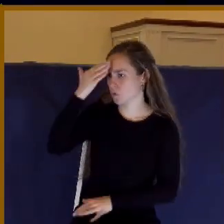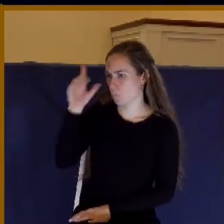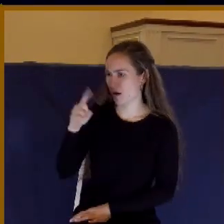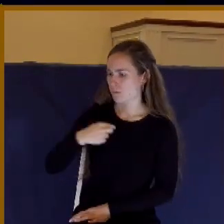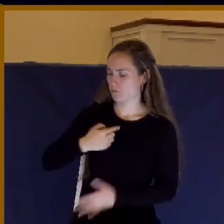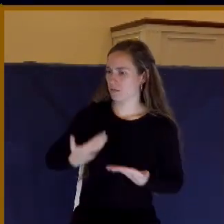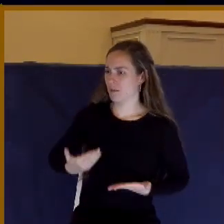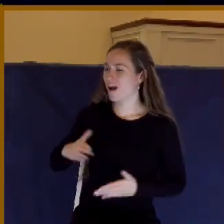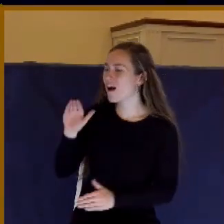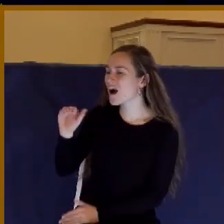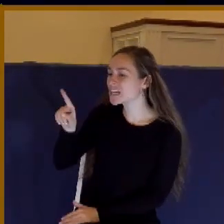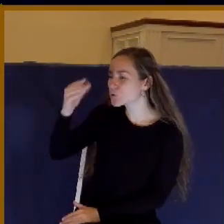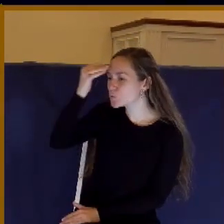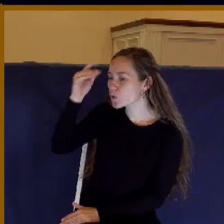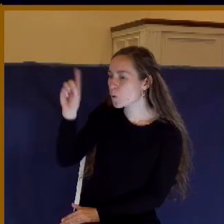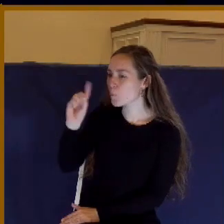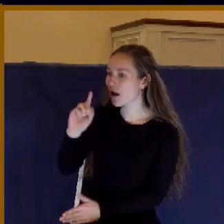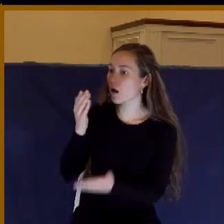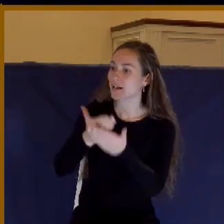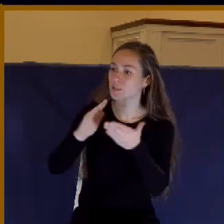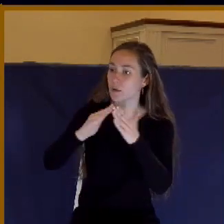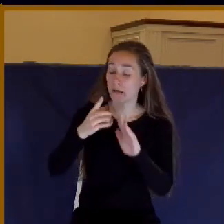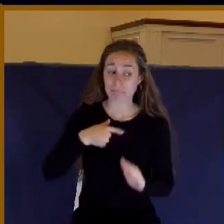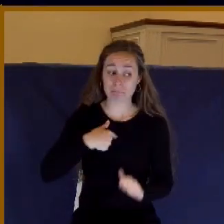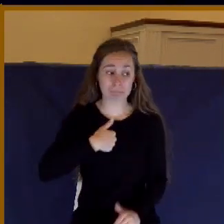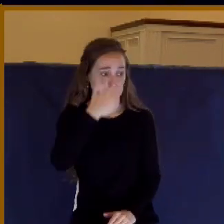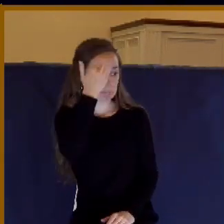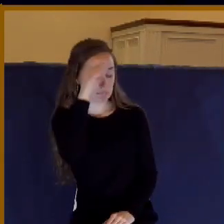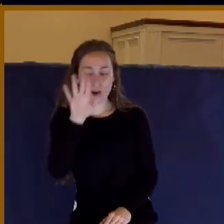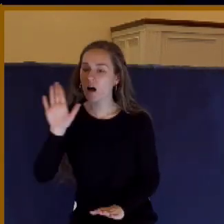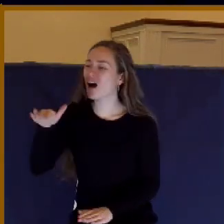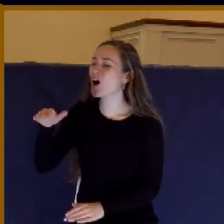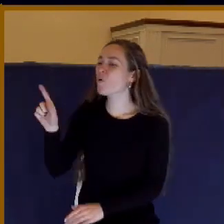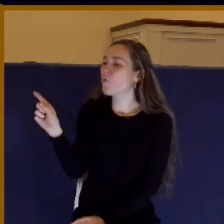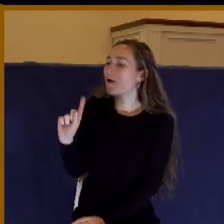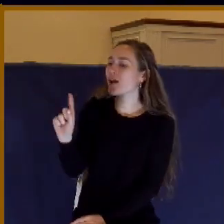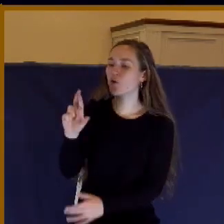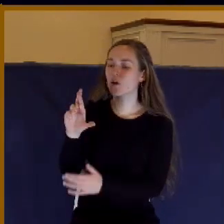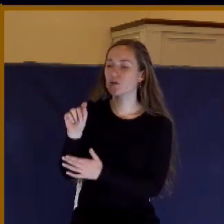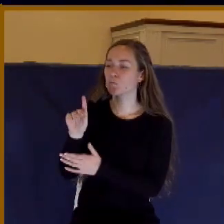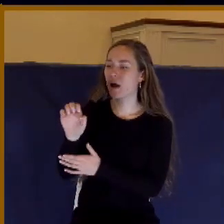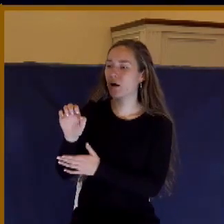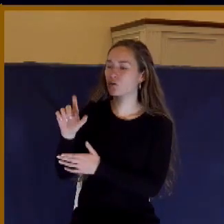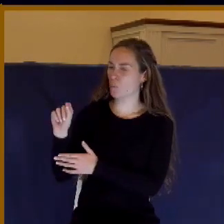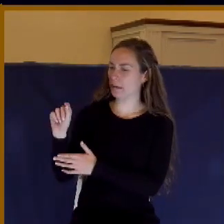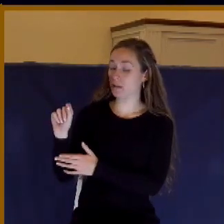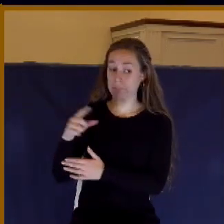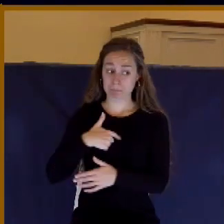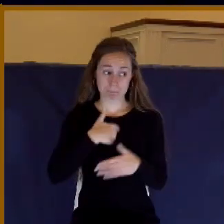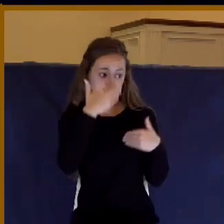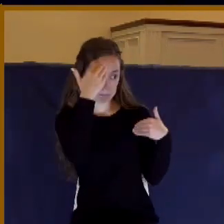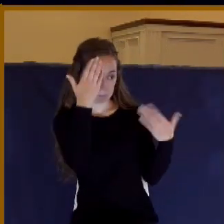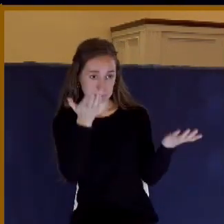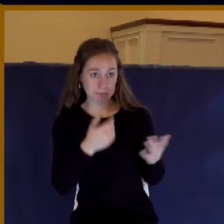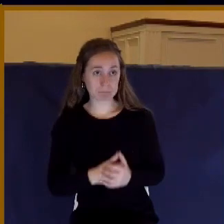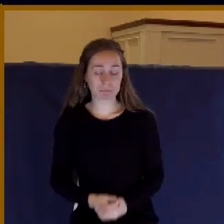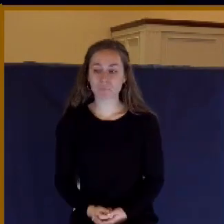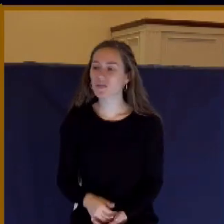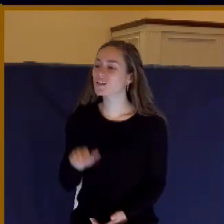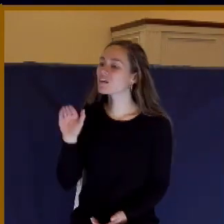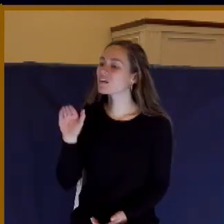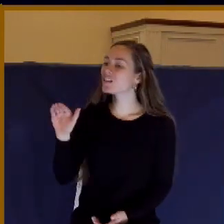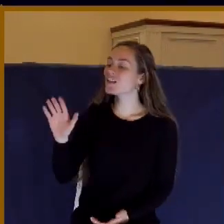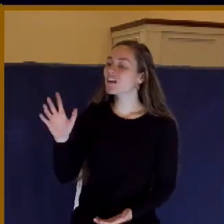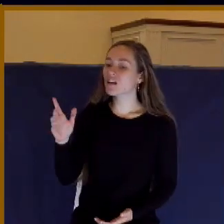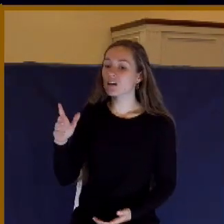you know how to get to town? And the little boy said, I don't know. He said, well, where is Route 20? The little boy said, I don't know. He said, well,